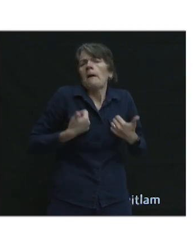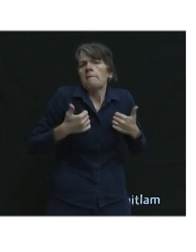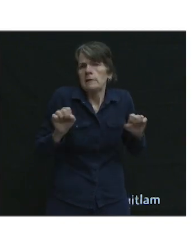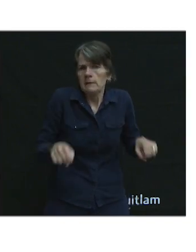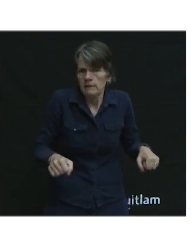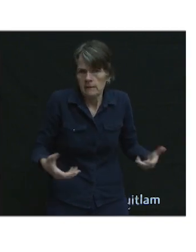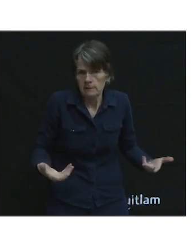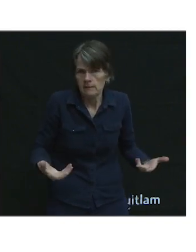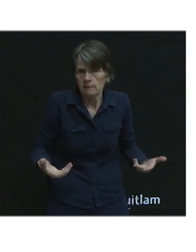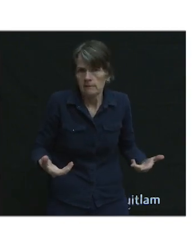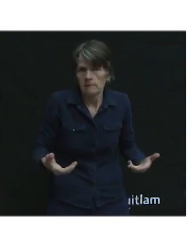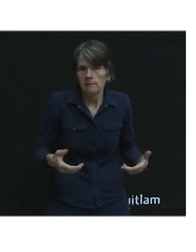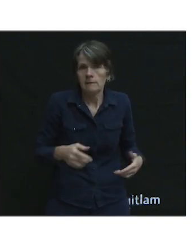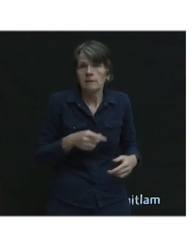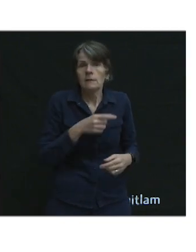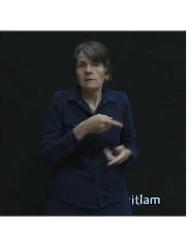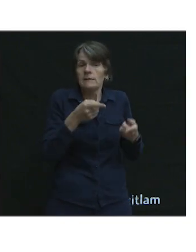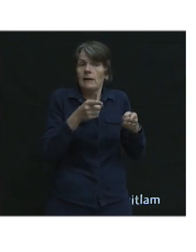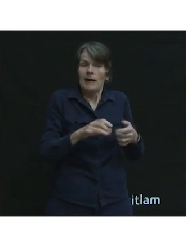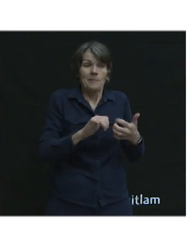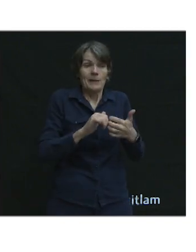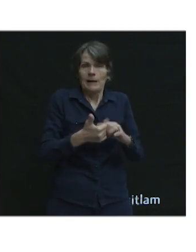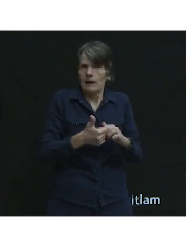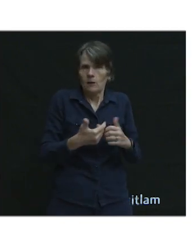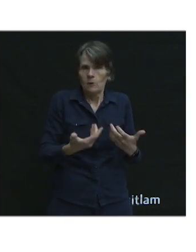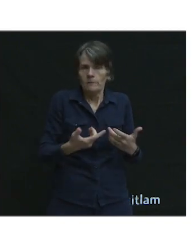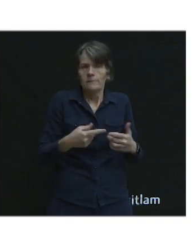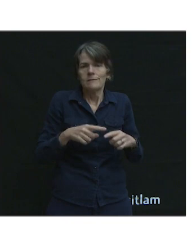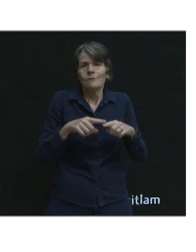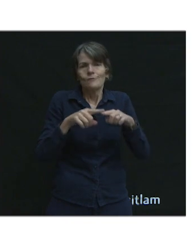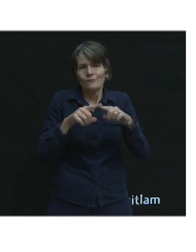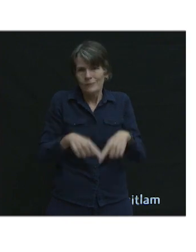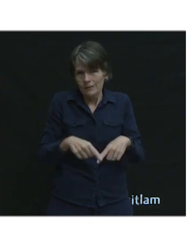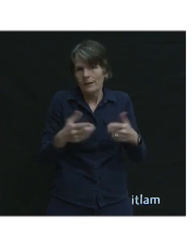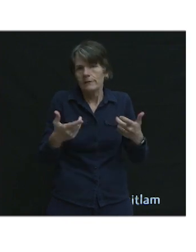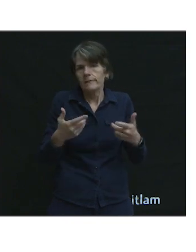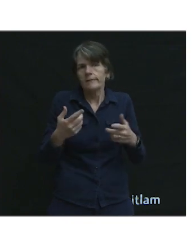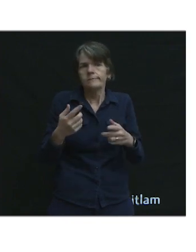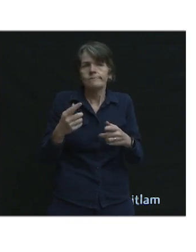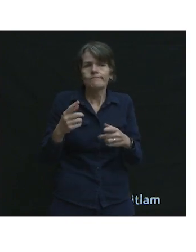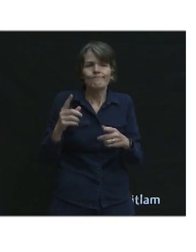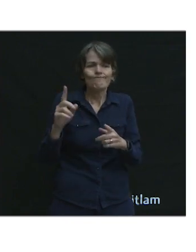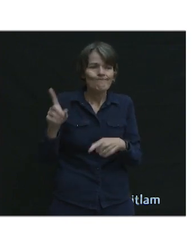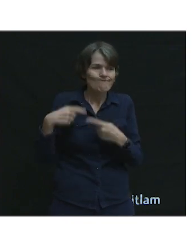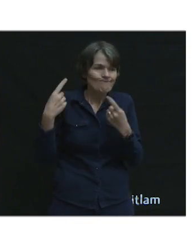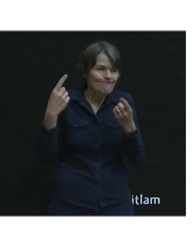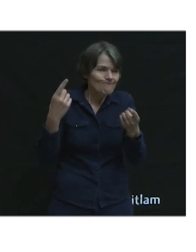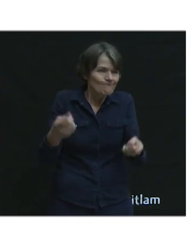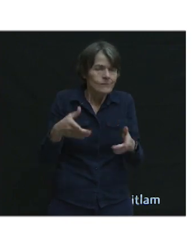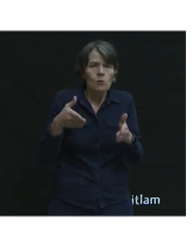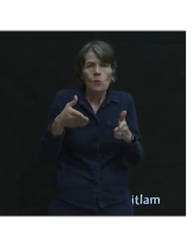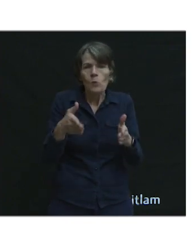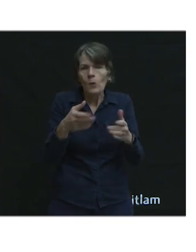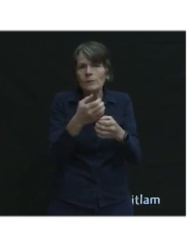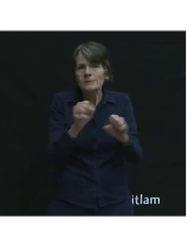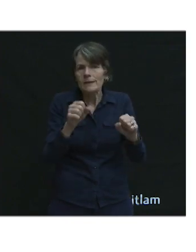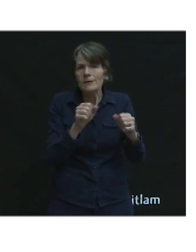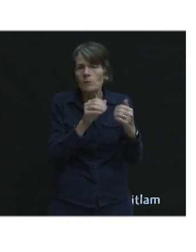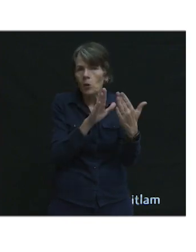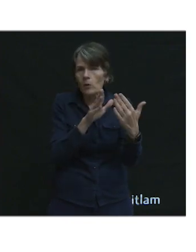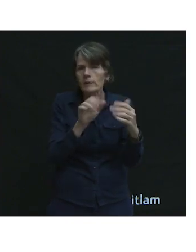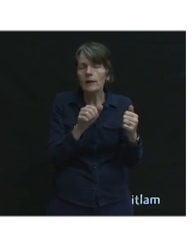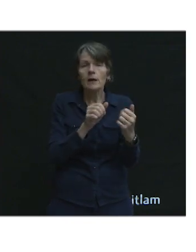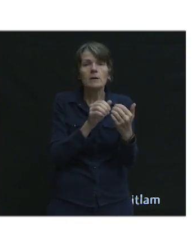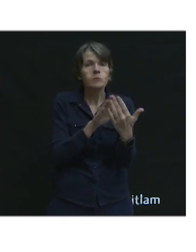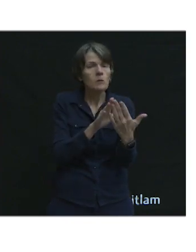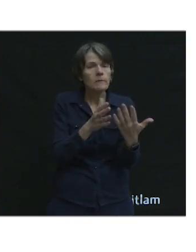And how we got here is relying on what I'll call the traditional road safety. approach. And this approach focused on all